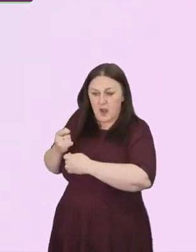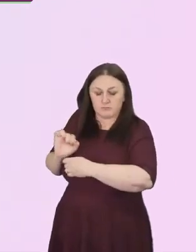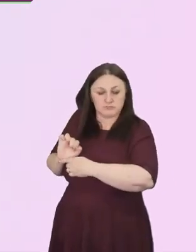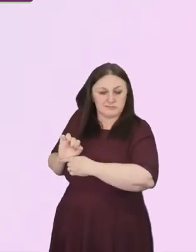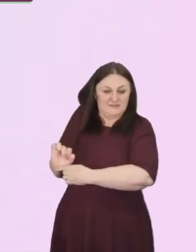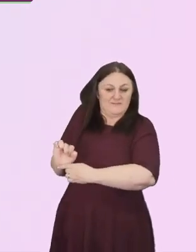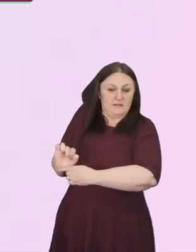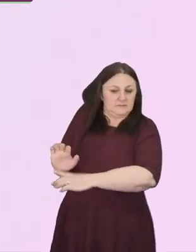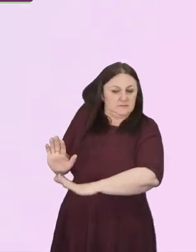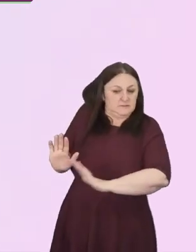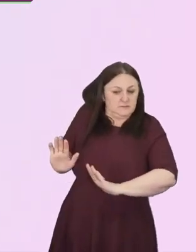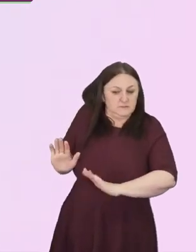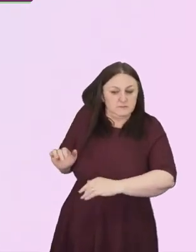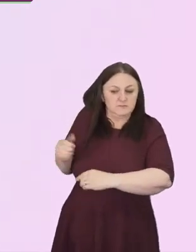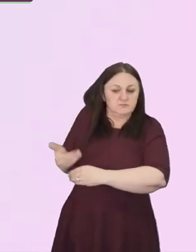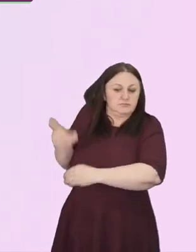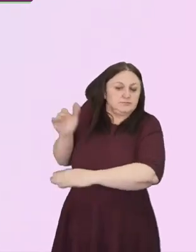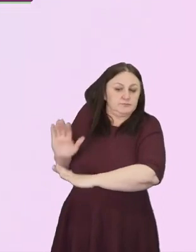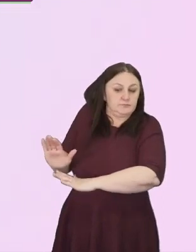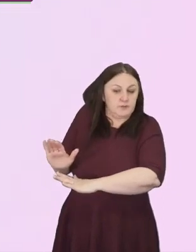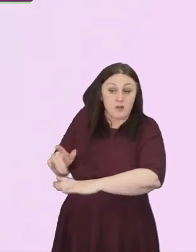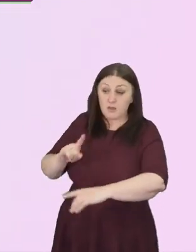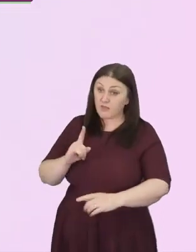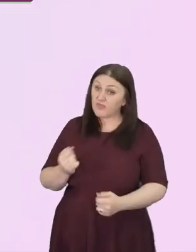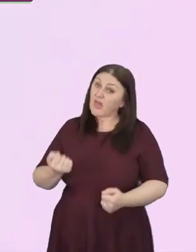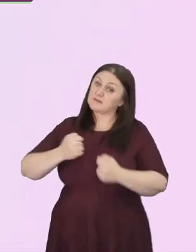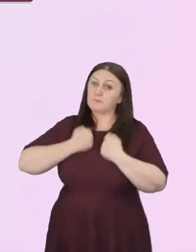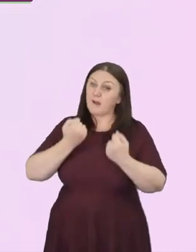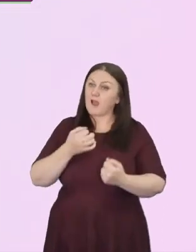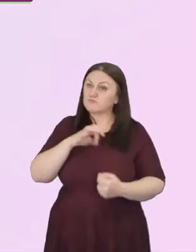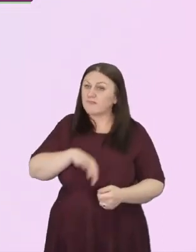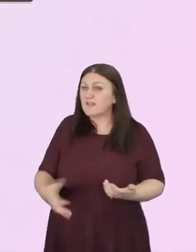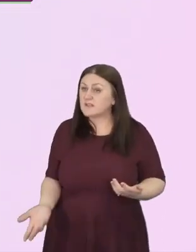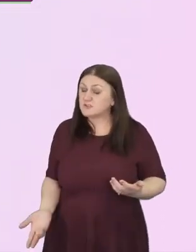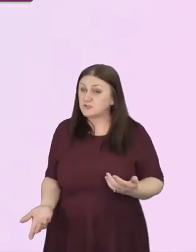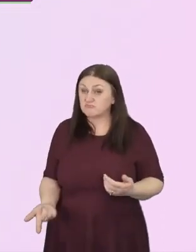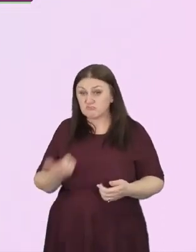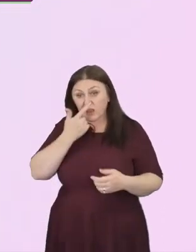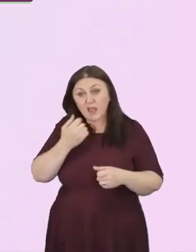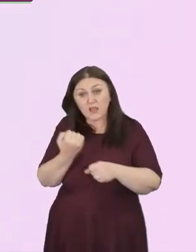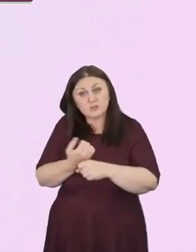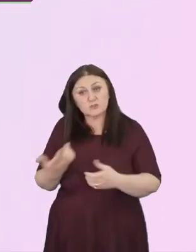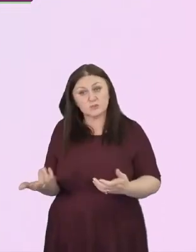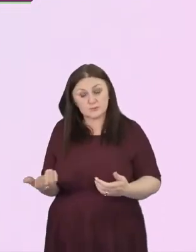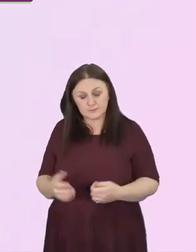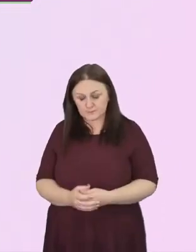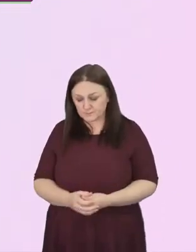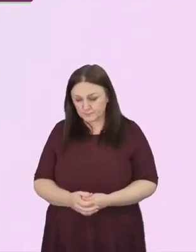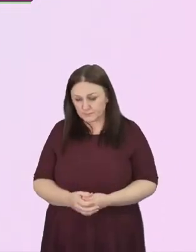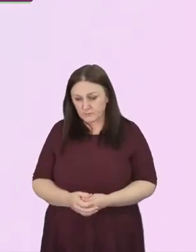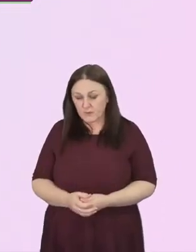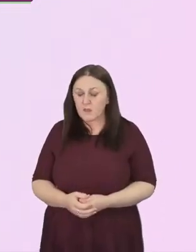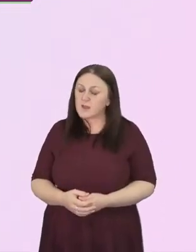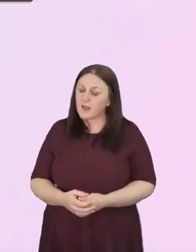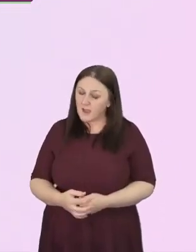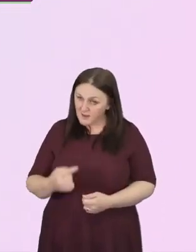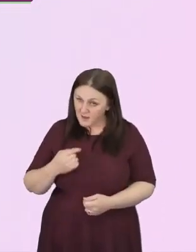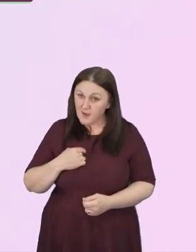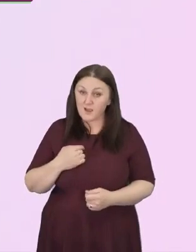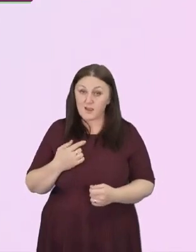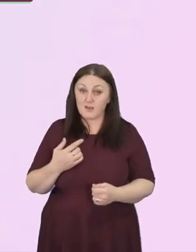privilege. And I need, I believe, and I need to challenge you